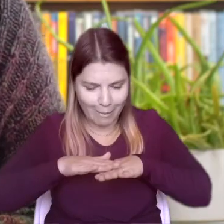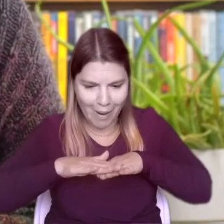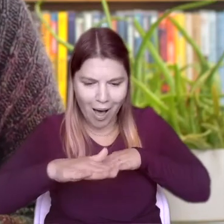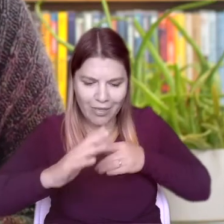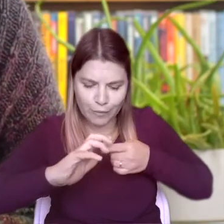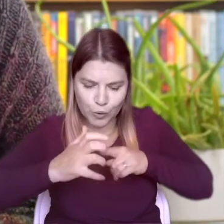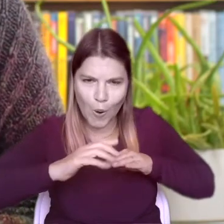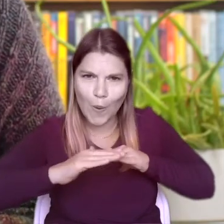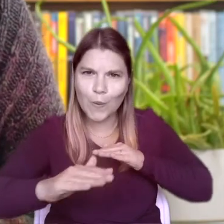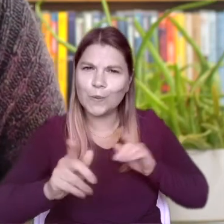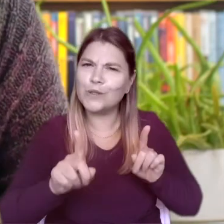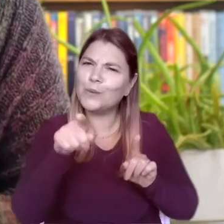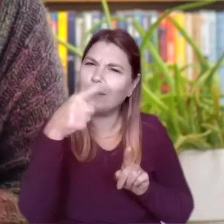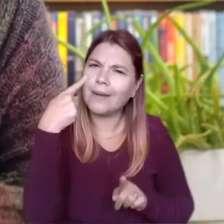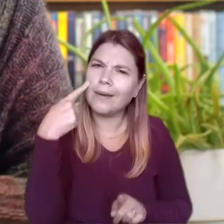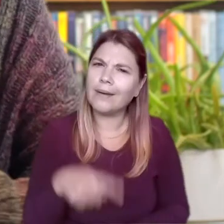What do you think?